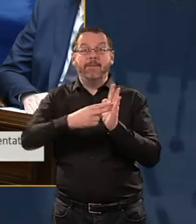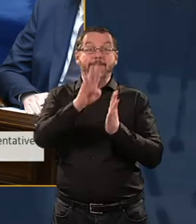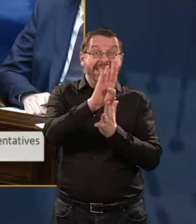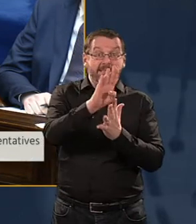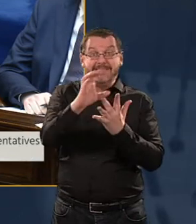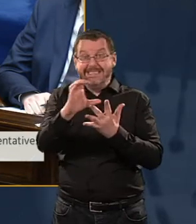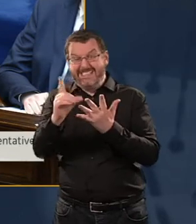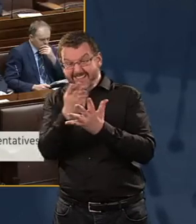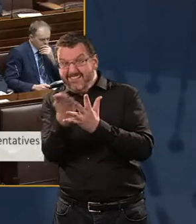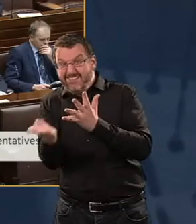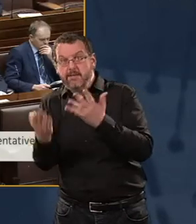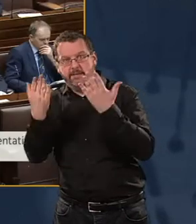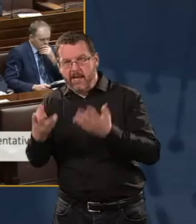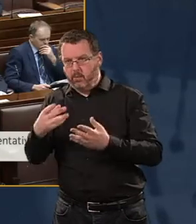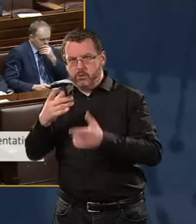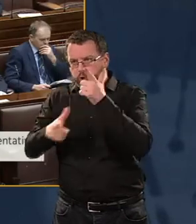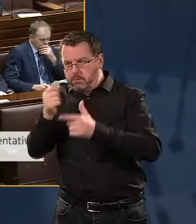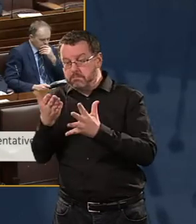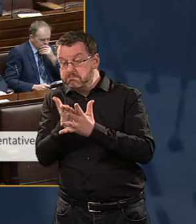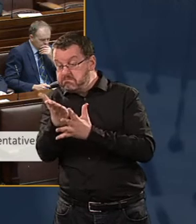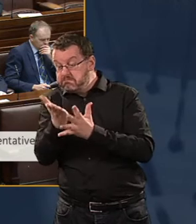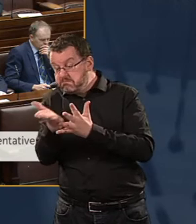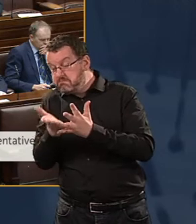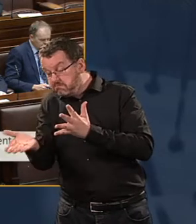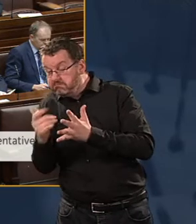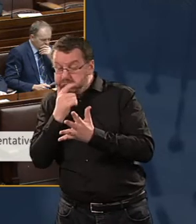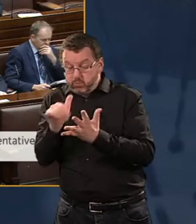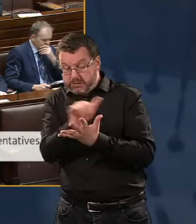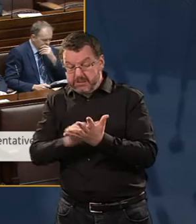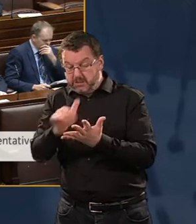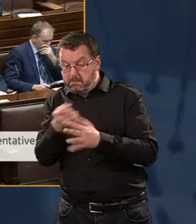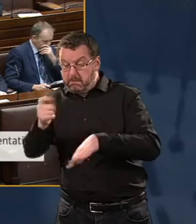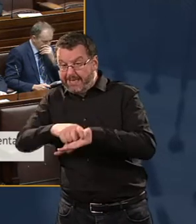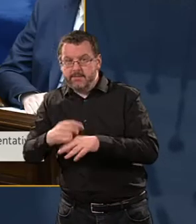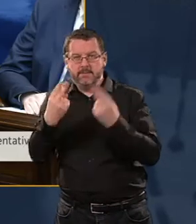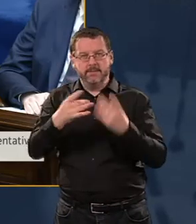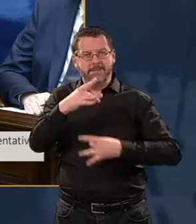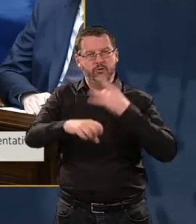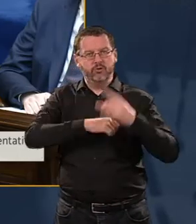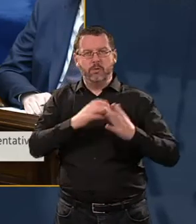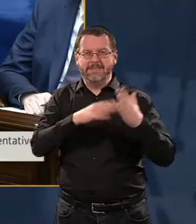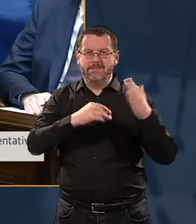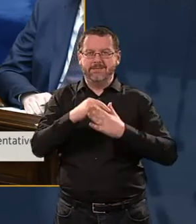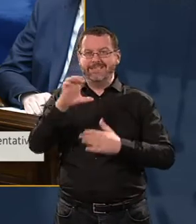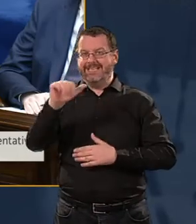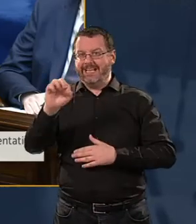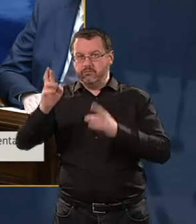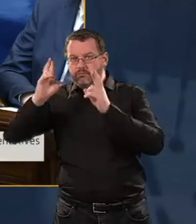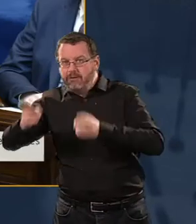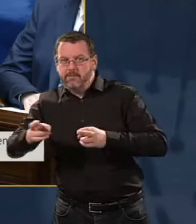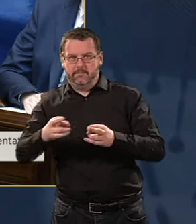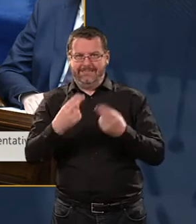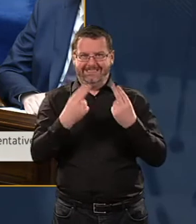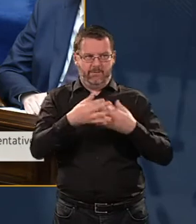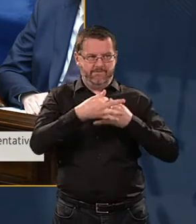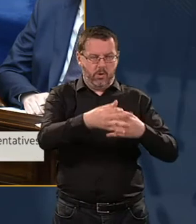all of those because we want to convince ourselves that the cost and the business case and all of these things are deliverable, that it is done in accordance with the